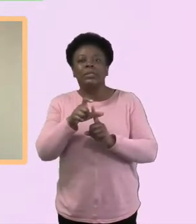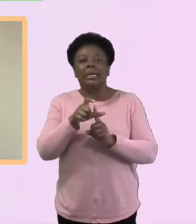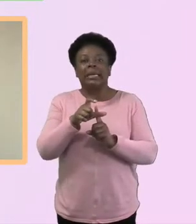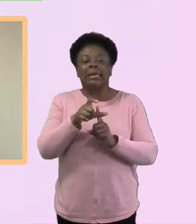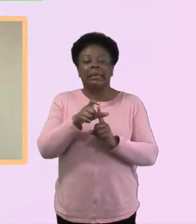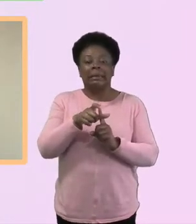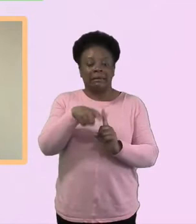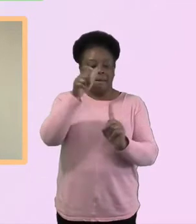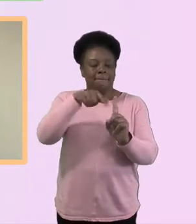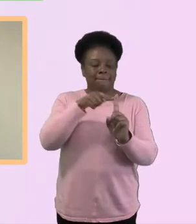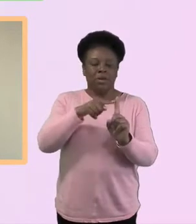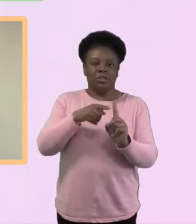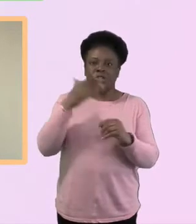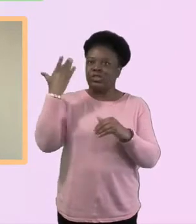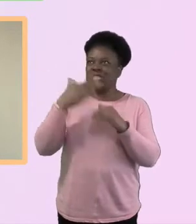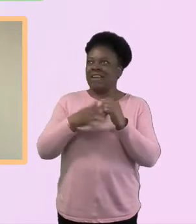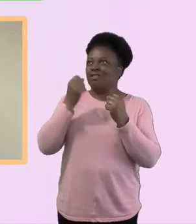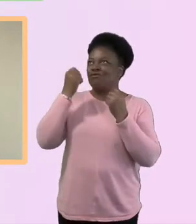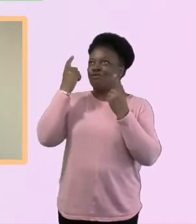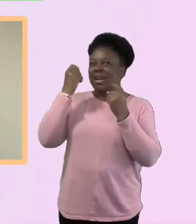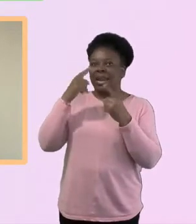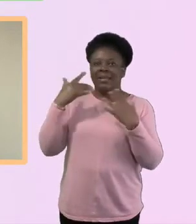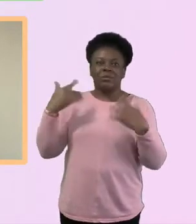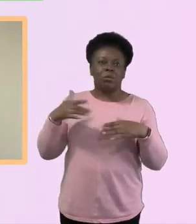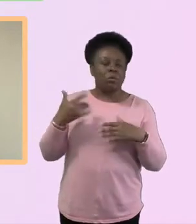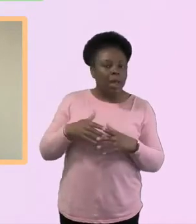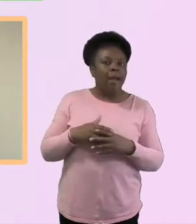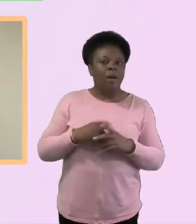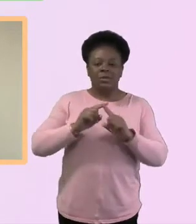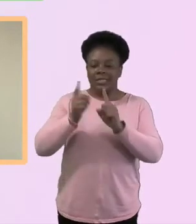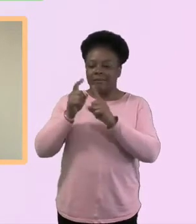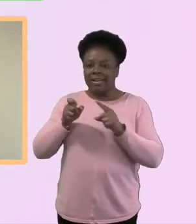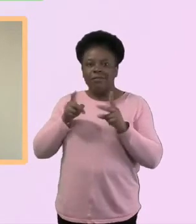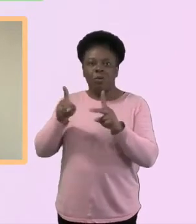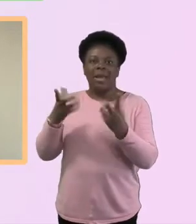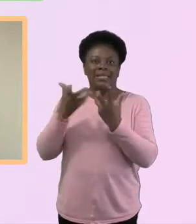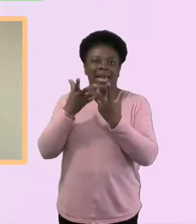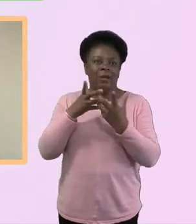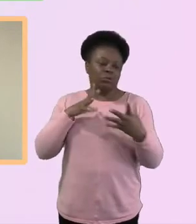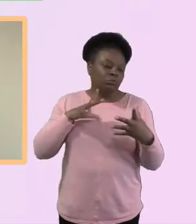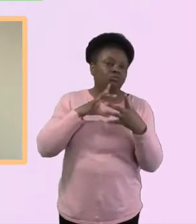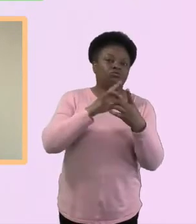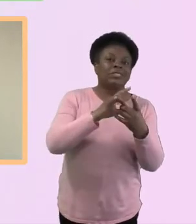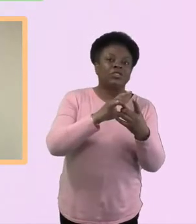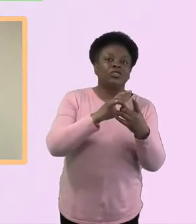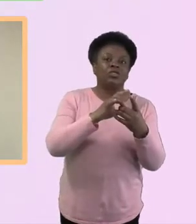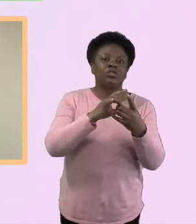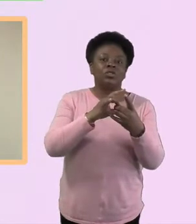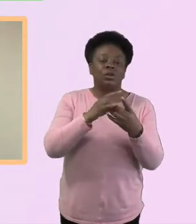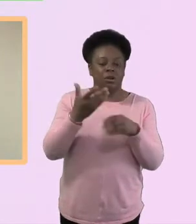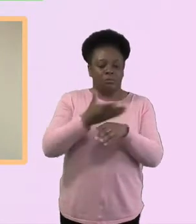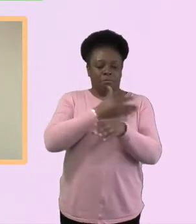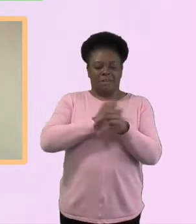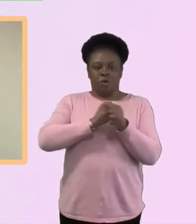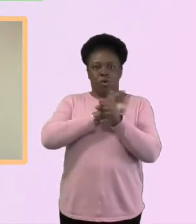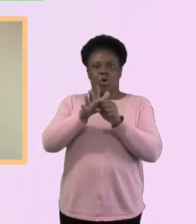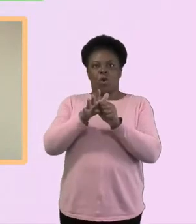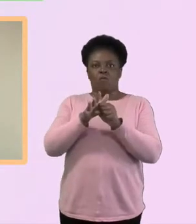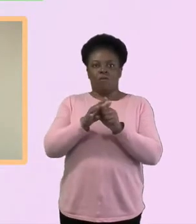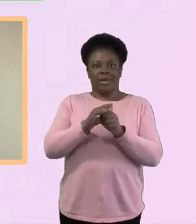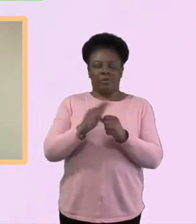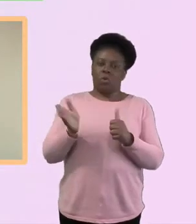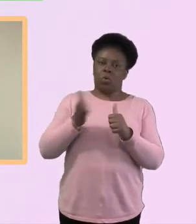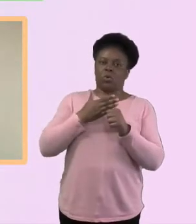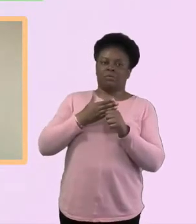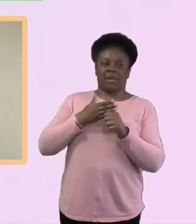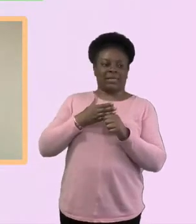going to church. She's like separated those out previous to COVID, whereas now her context was automatically just kind of